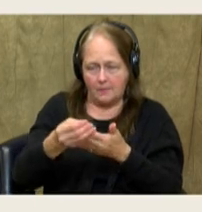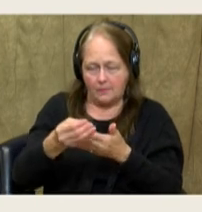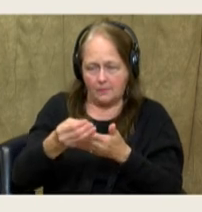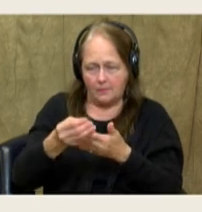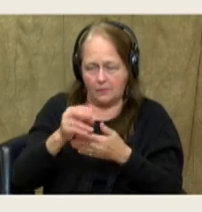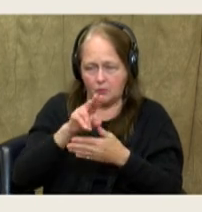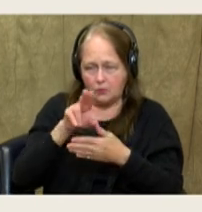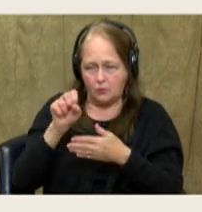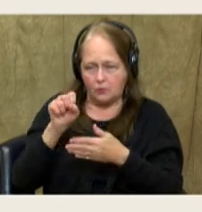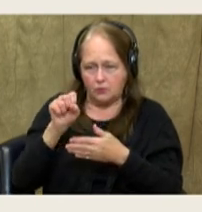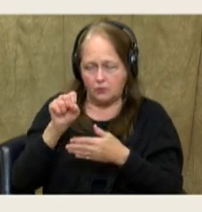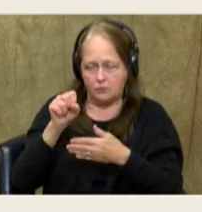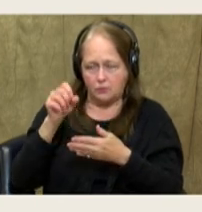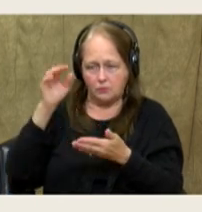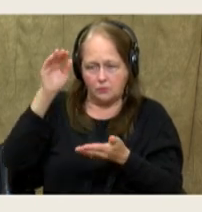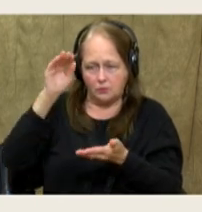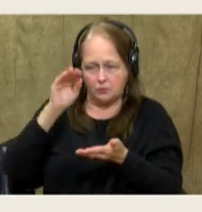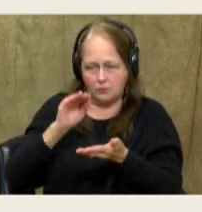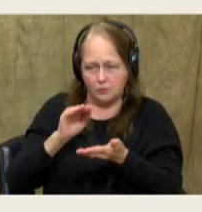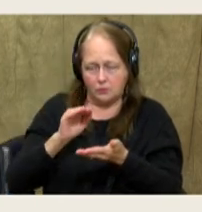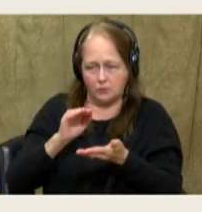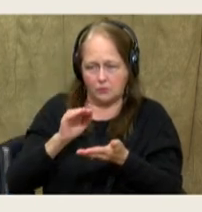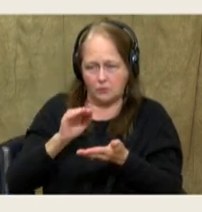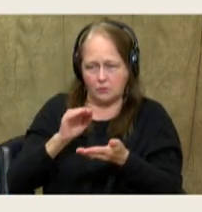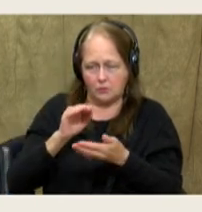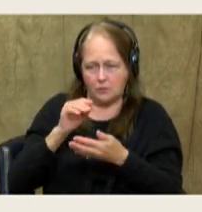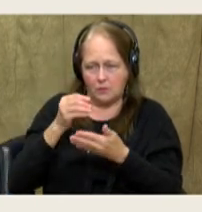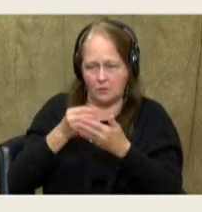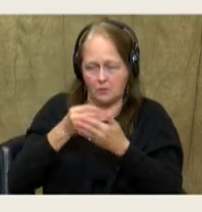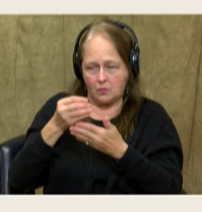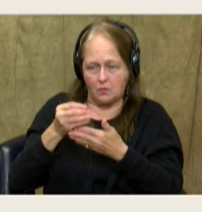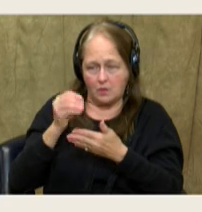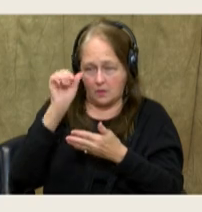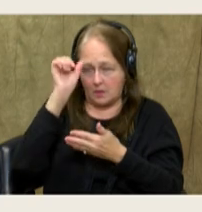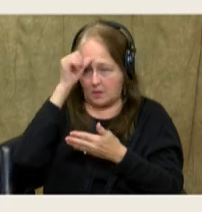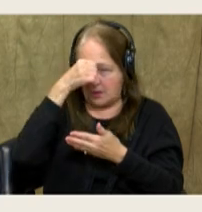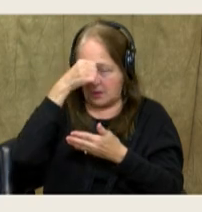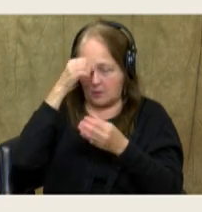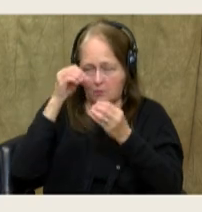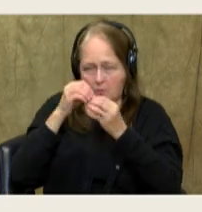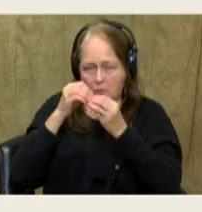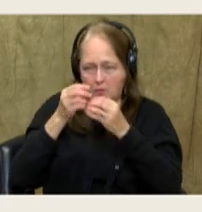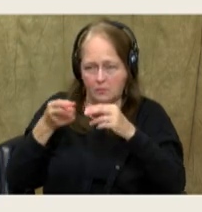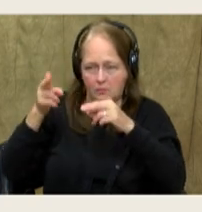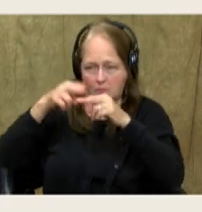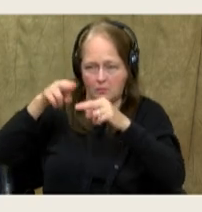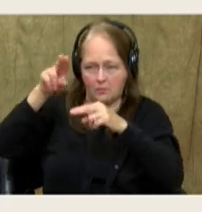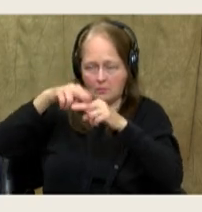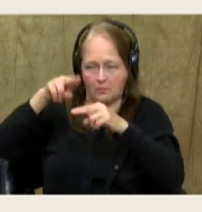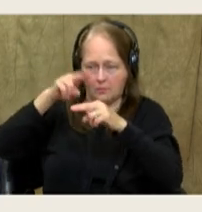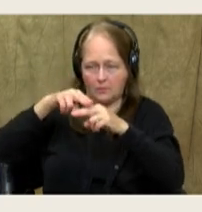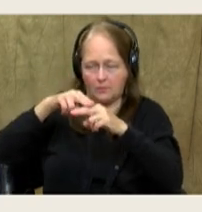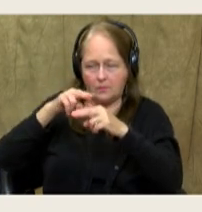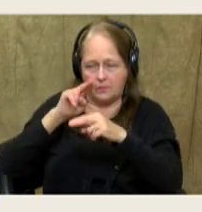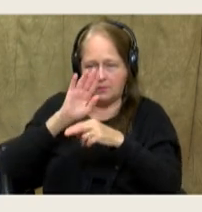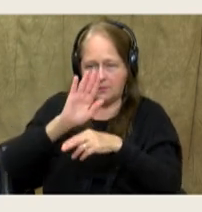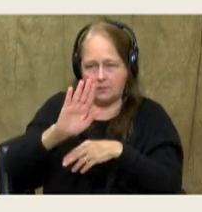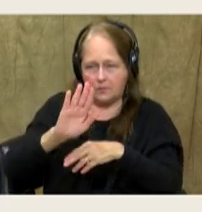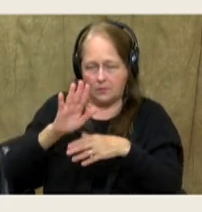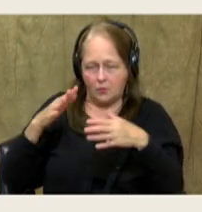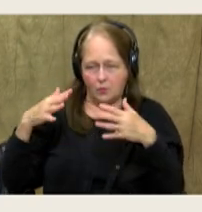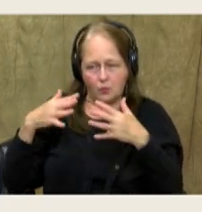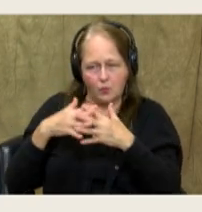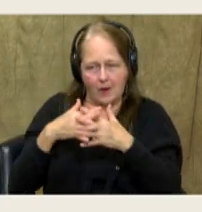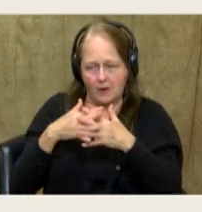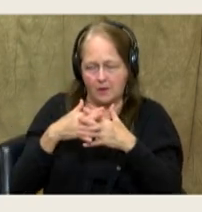in the United States has gone down, but car buying in India has actually doubled. So that tells you something about their crowded conditions.